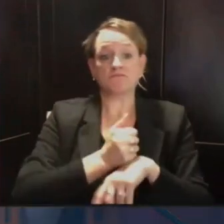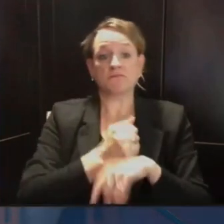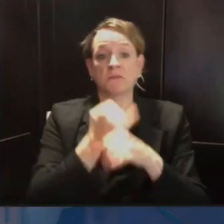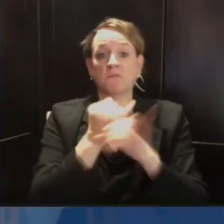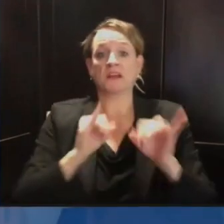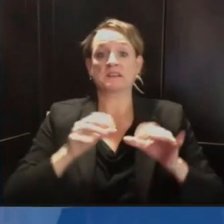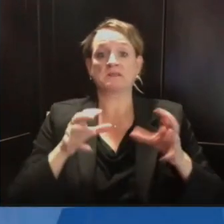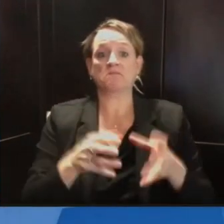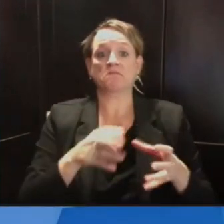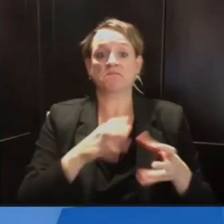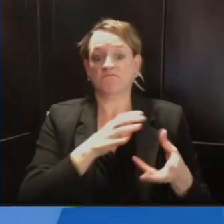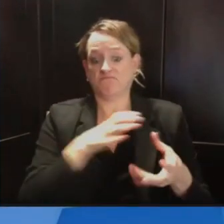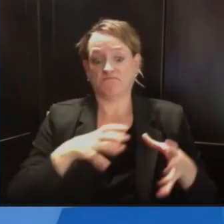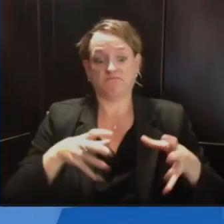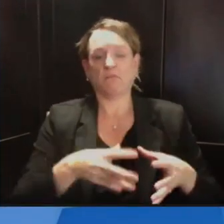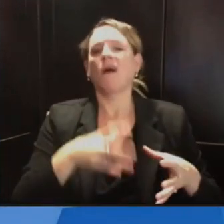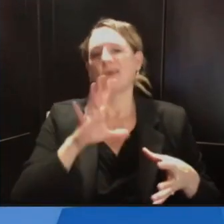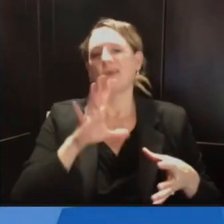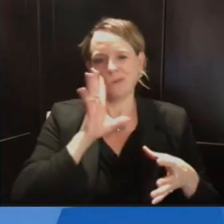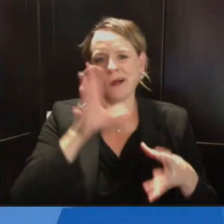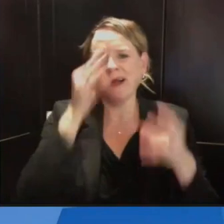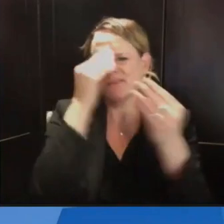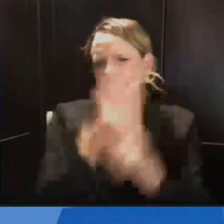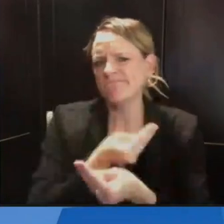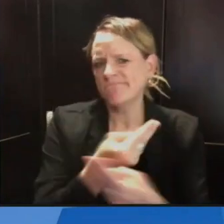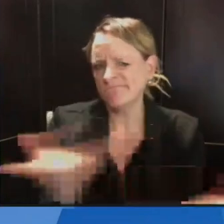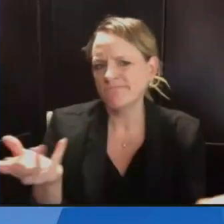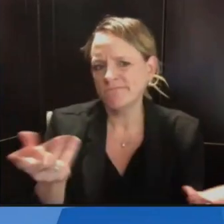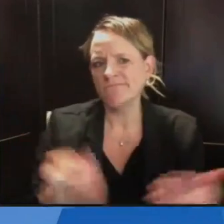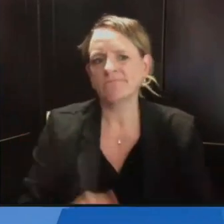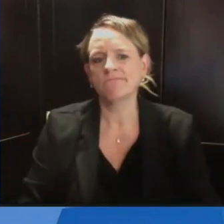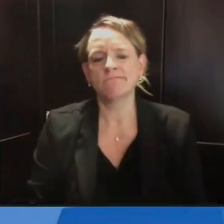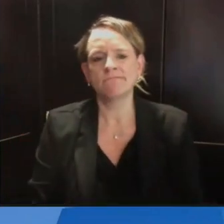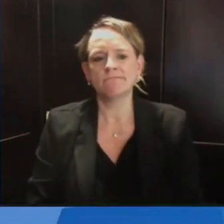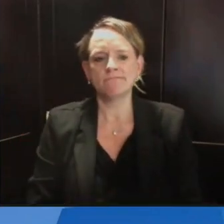Adriana. Thank to Will Cushman from Wiscontext. Will?